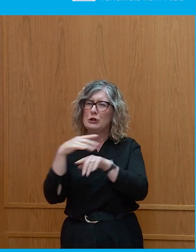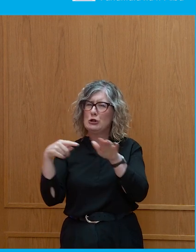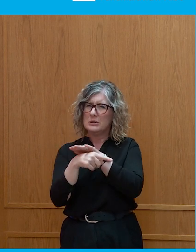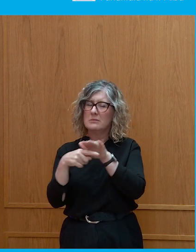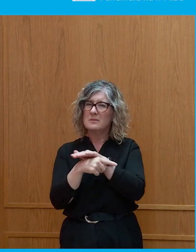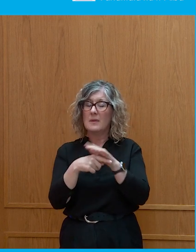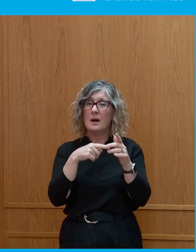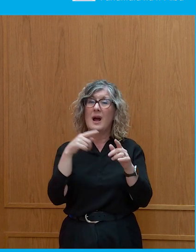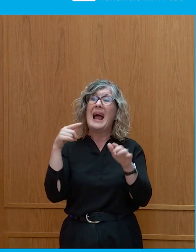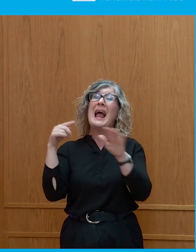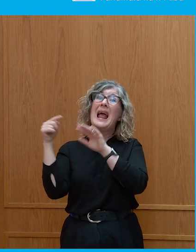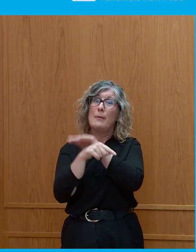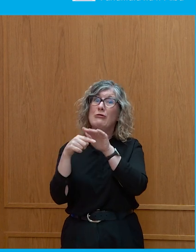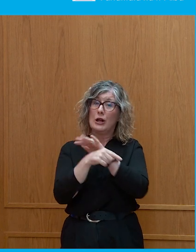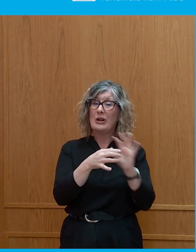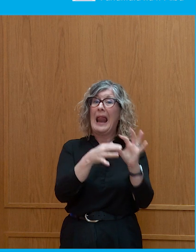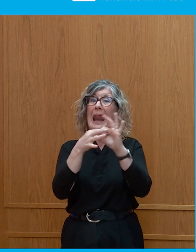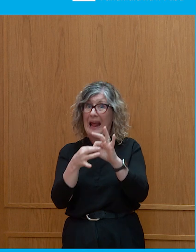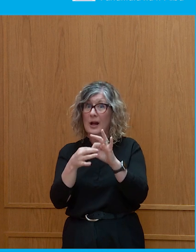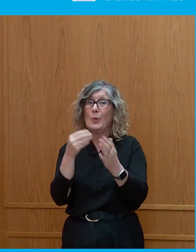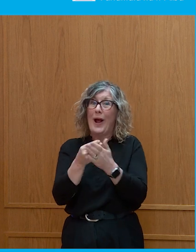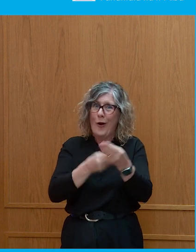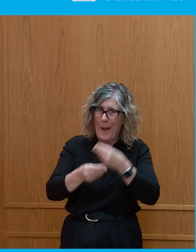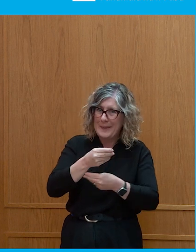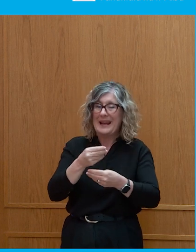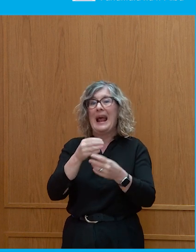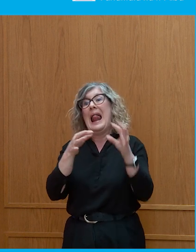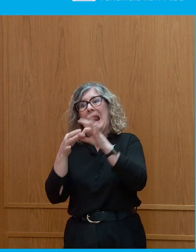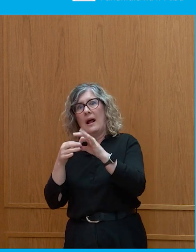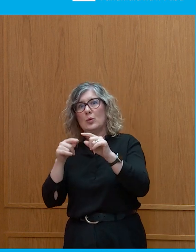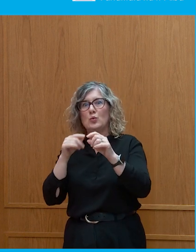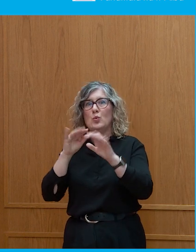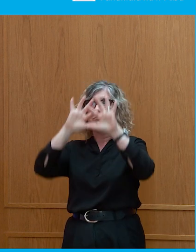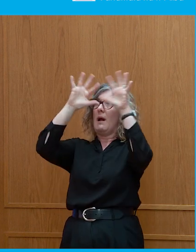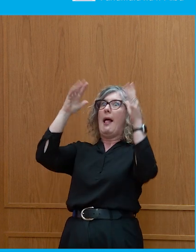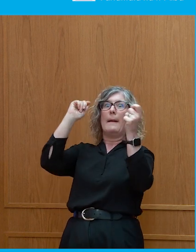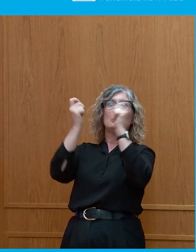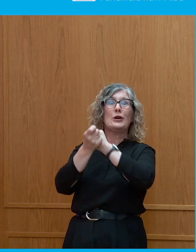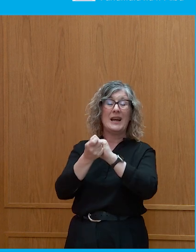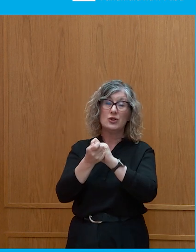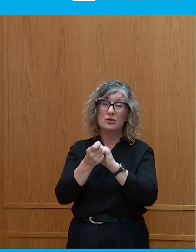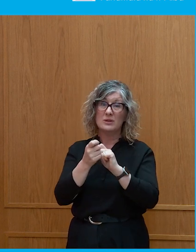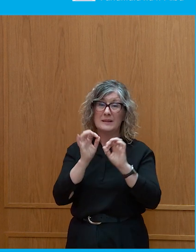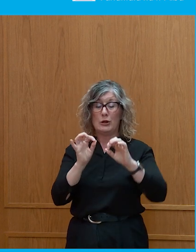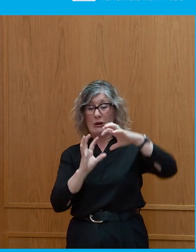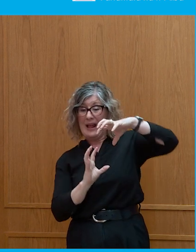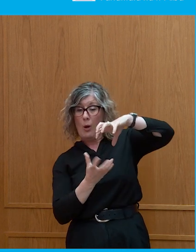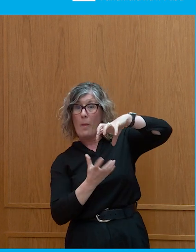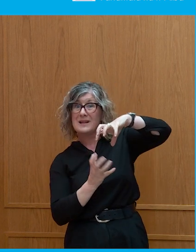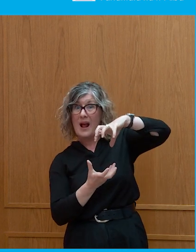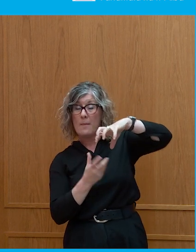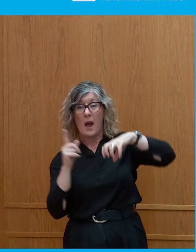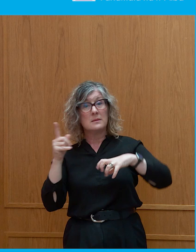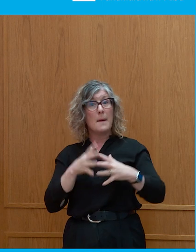tied to climate change, particularly in the Global South. But in the U.S., climate change is not an issue, not